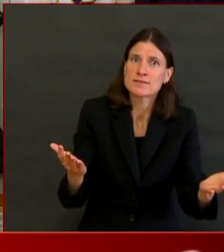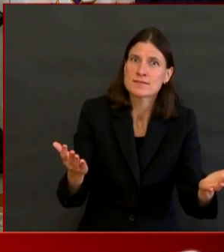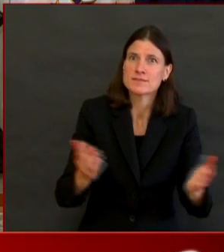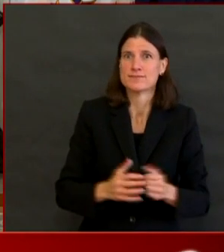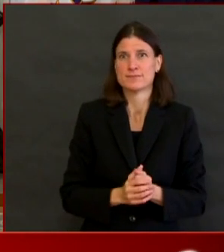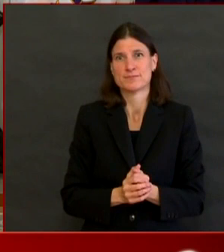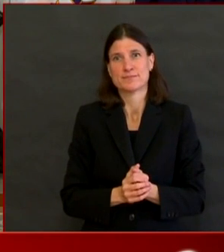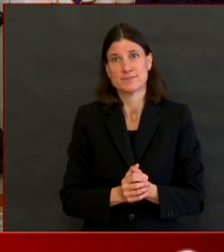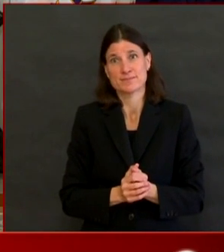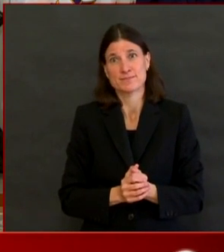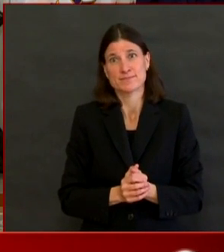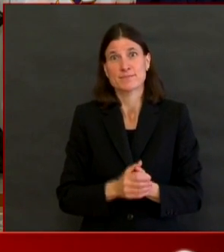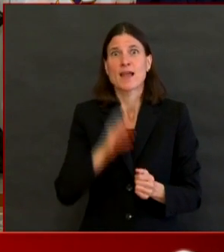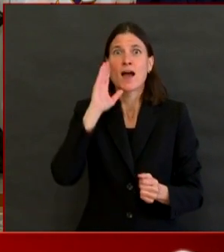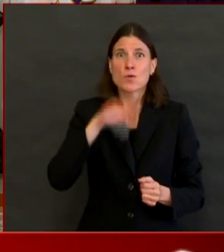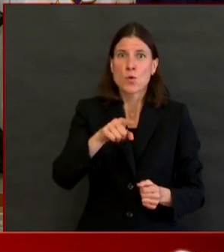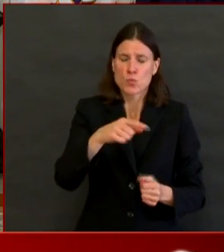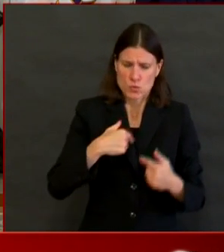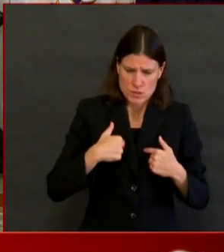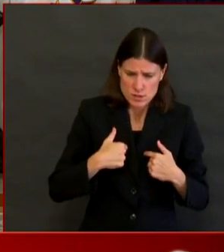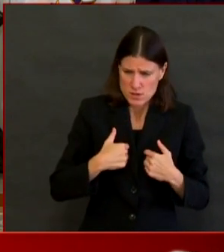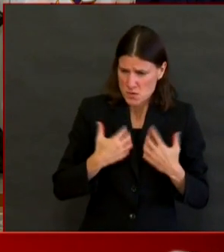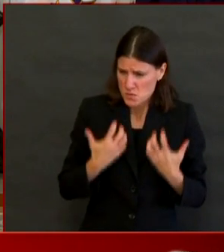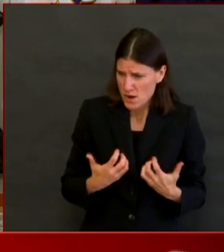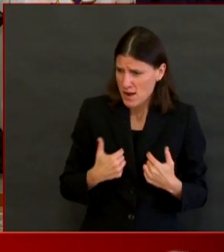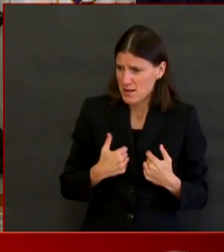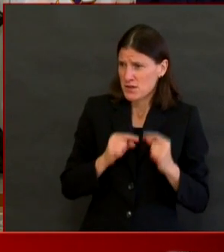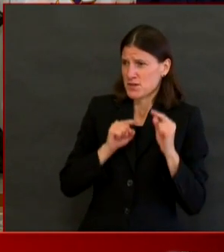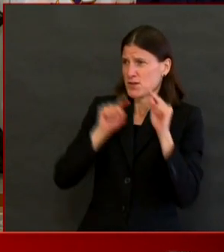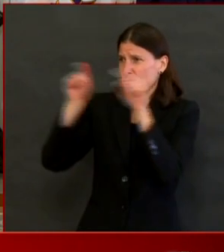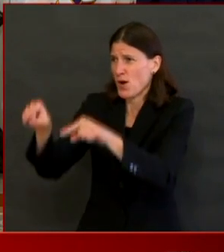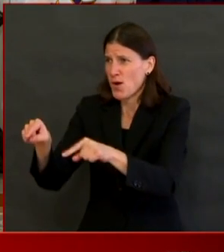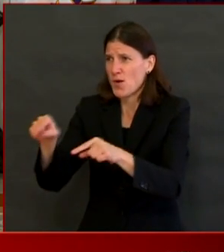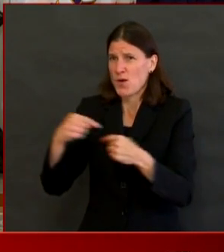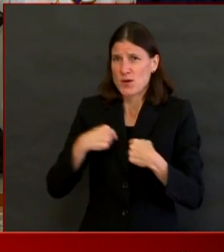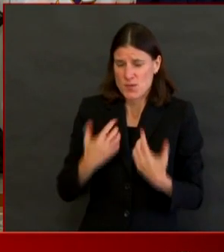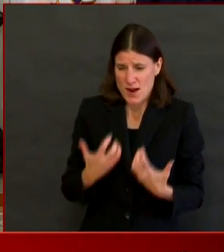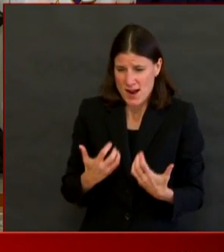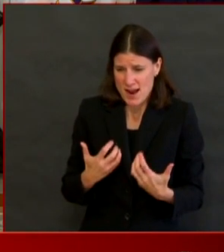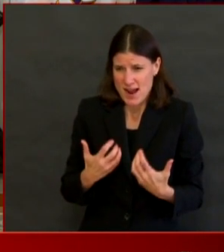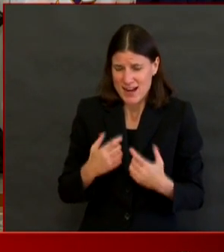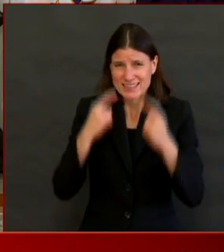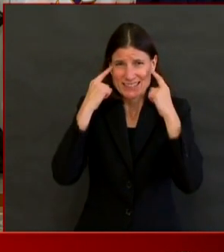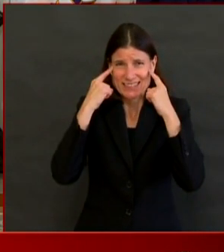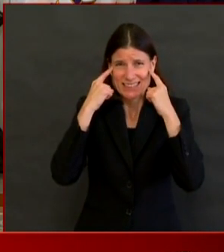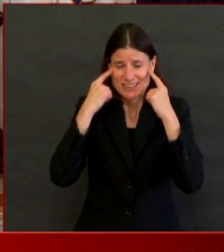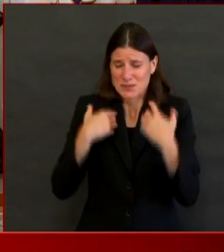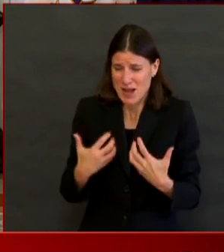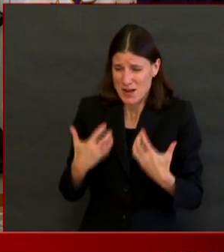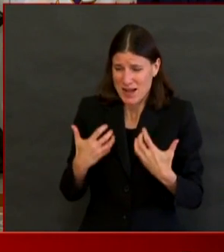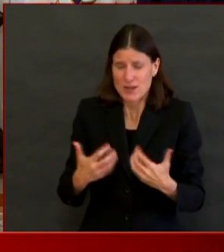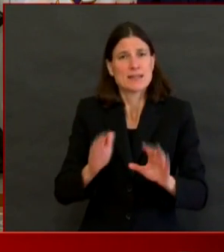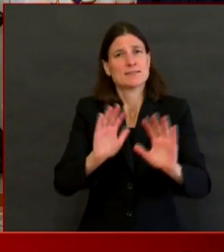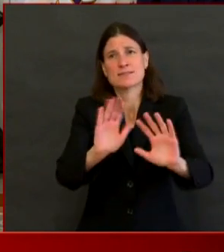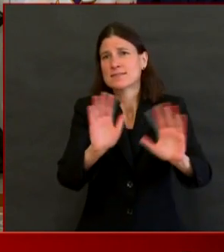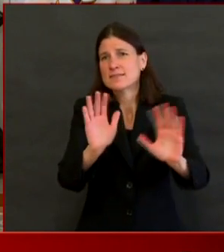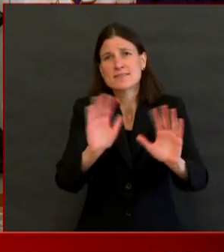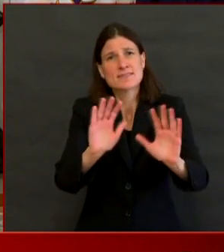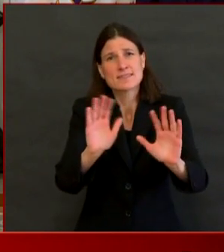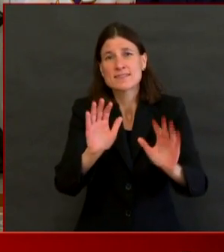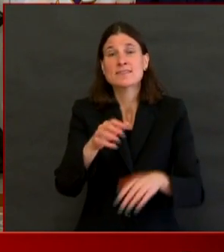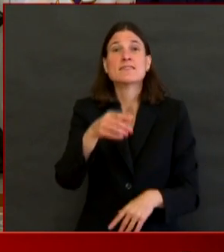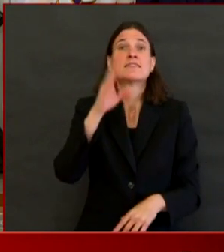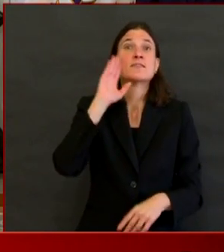the windows of nursing homes. We've heard about people going to nursing home windows and with the weather getting nicer, sometimes